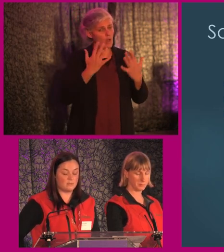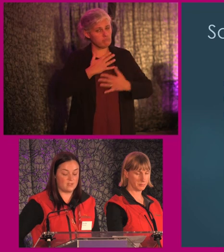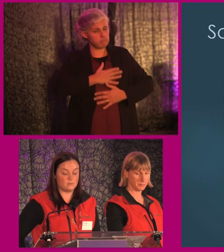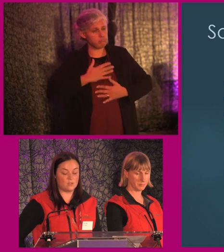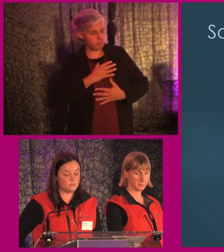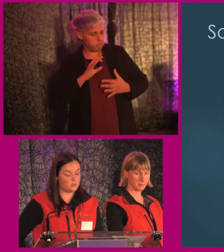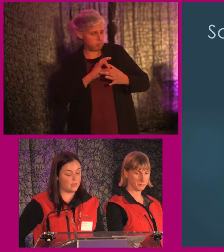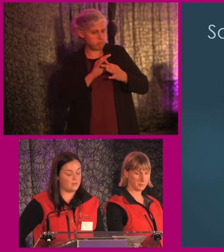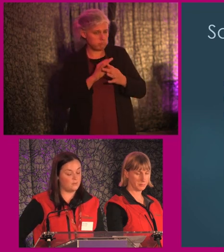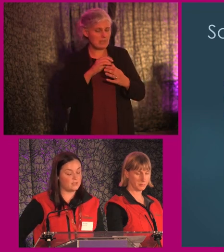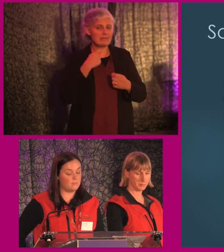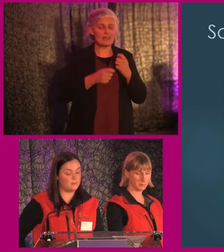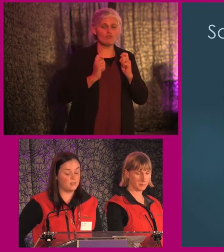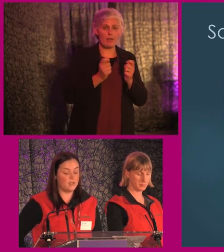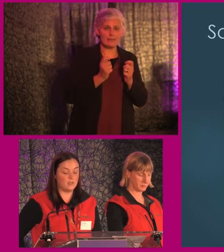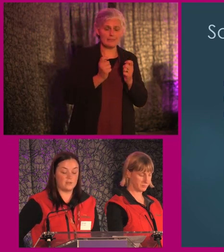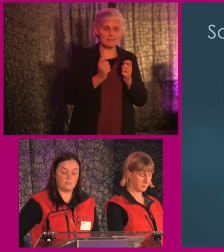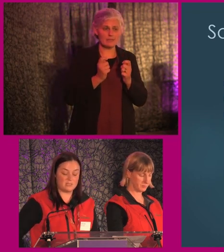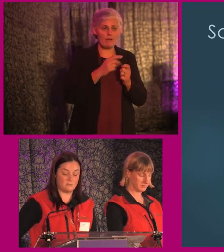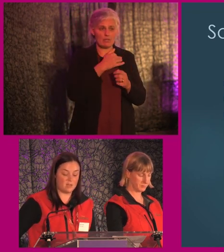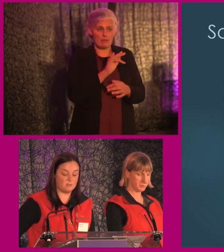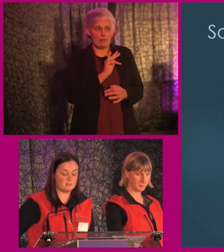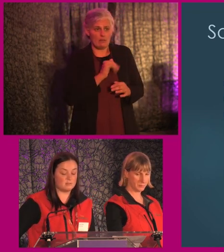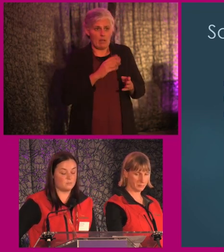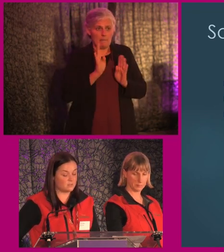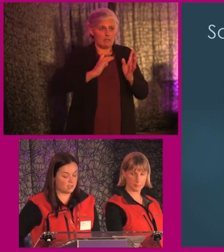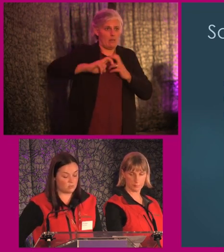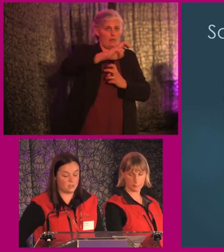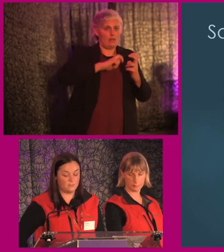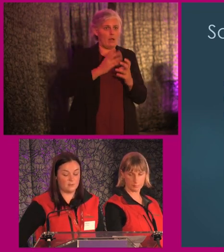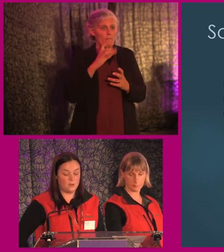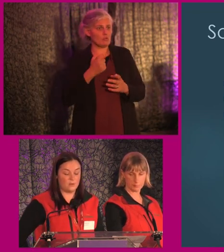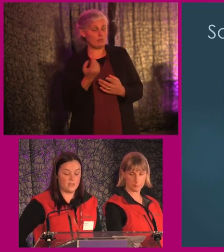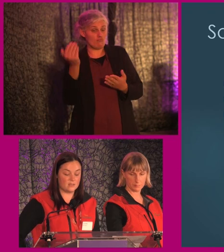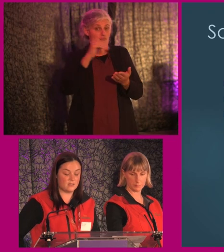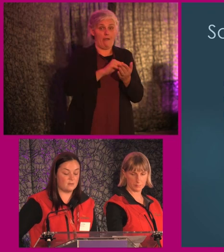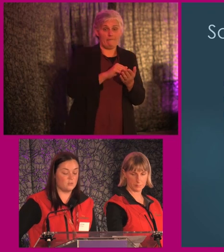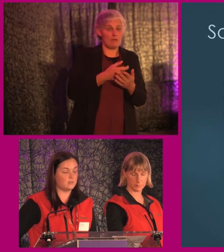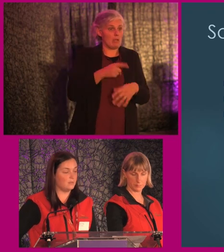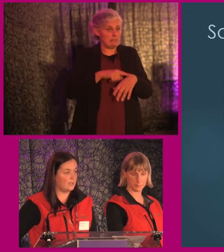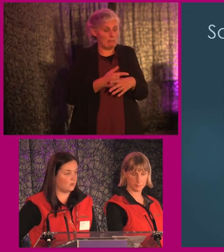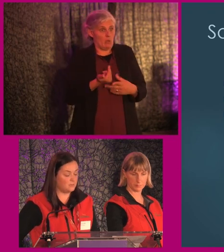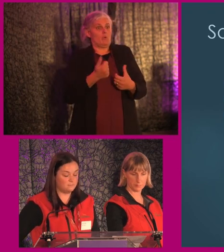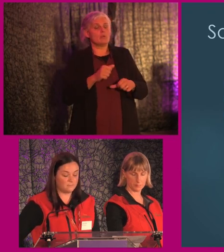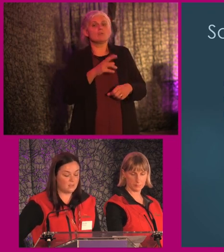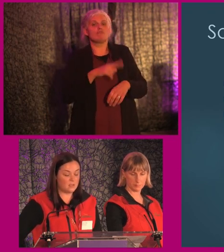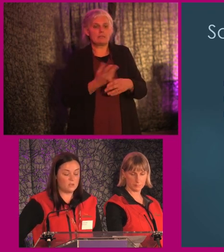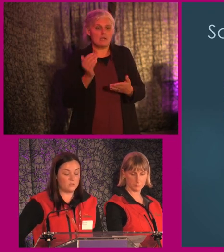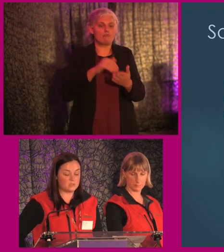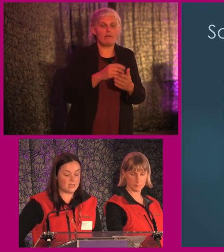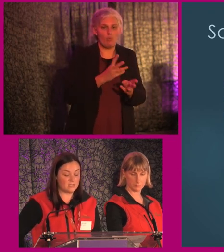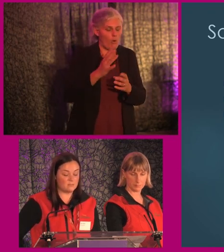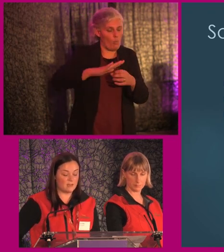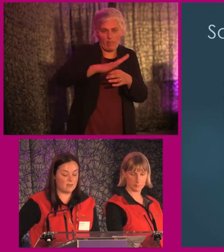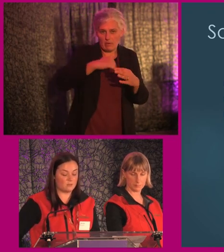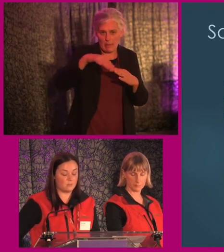can be felt when it comes to training for example a fear of busy environments, the bus not showing up or being on time which is completely normal. We